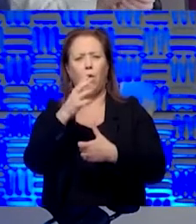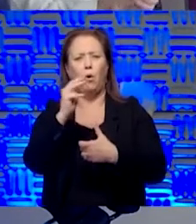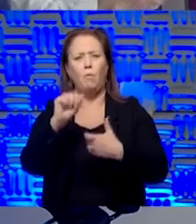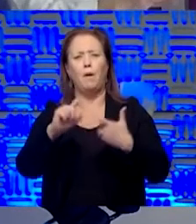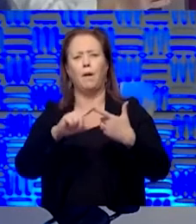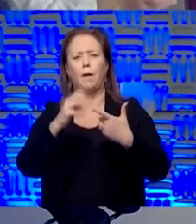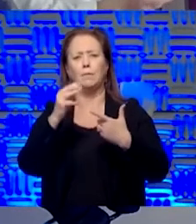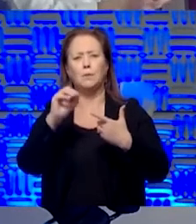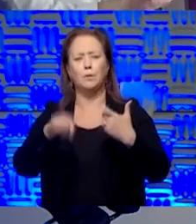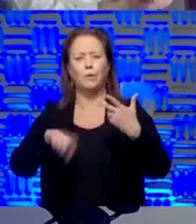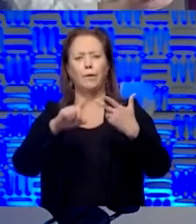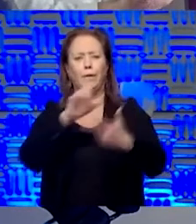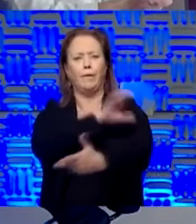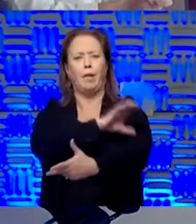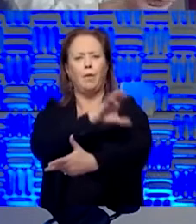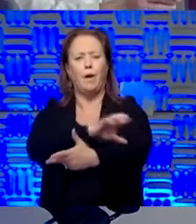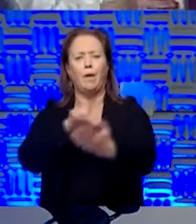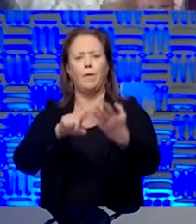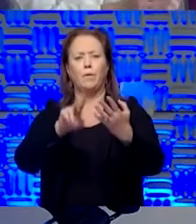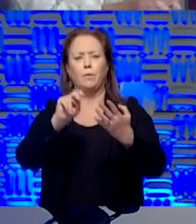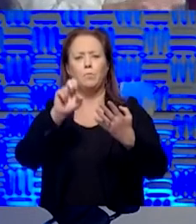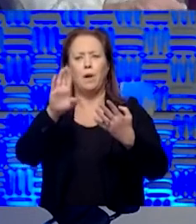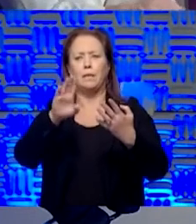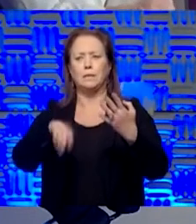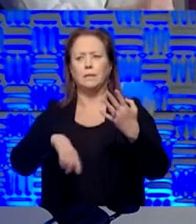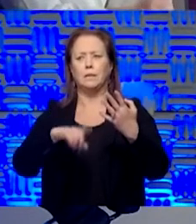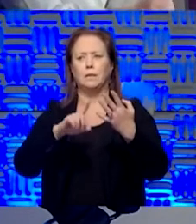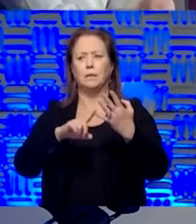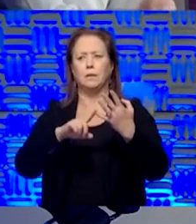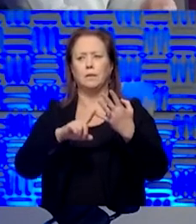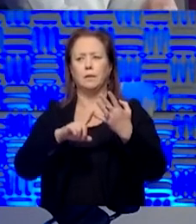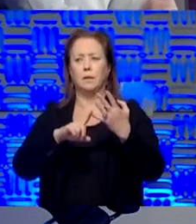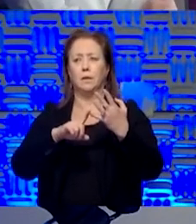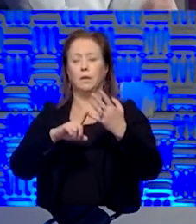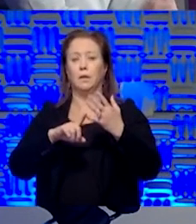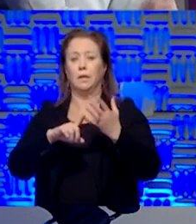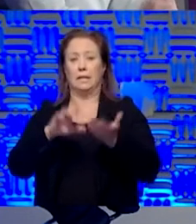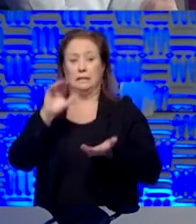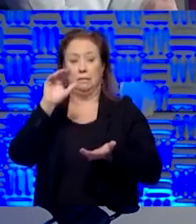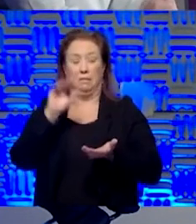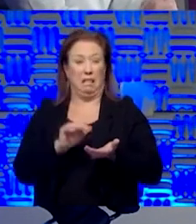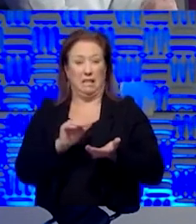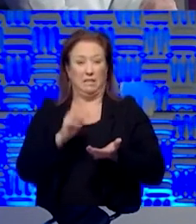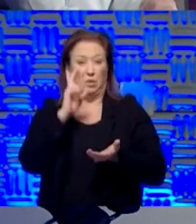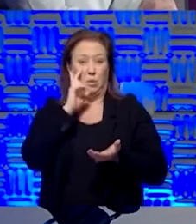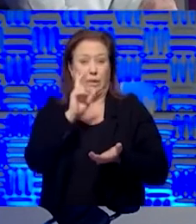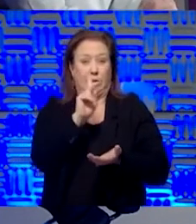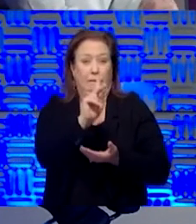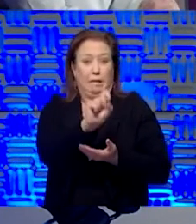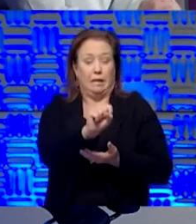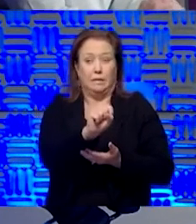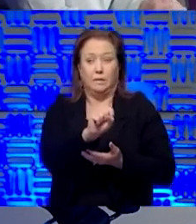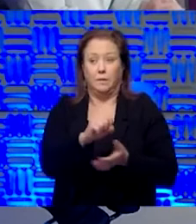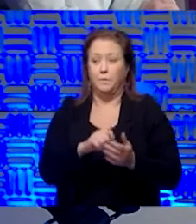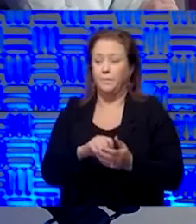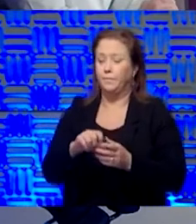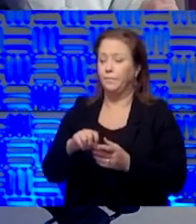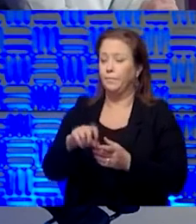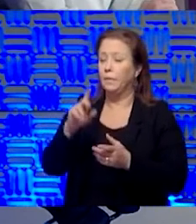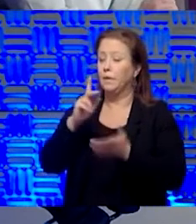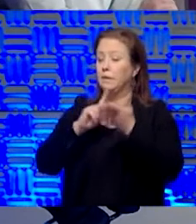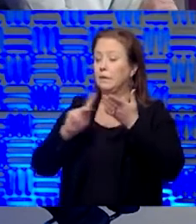Colorado, Nebraska, or, or is it, is it less prevalent here? Secretary Norman.